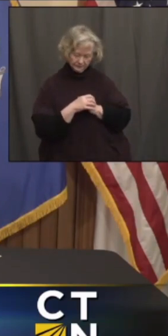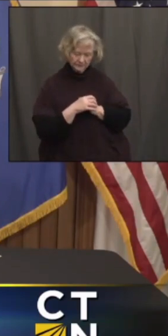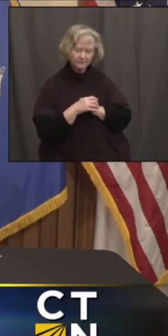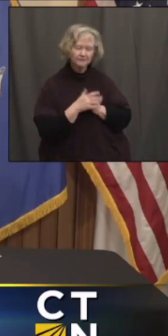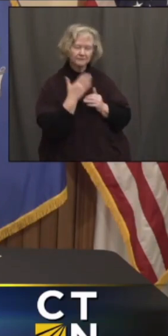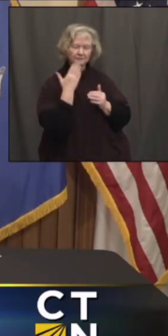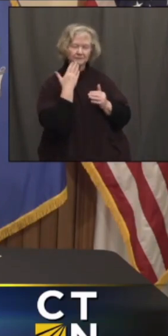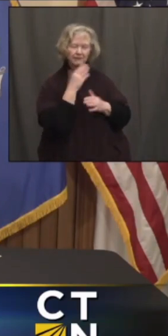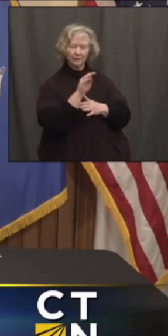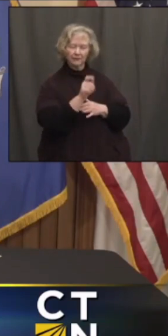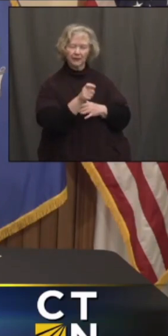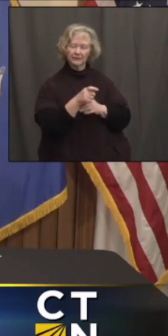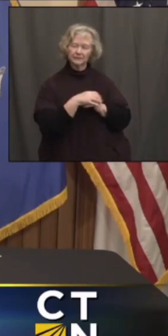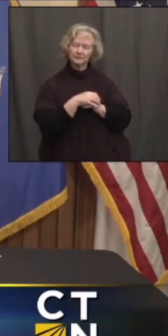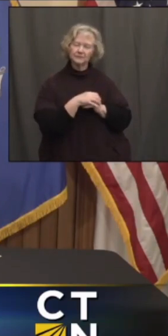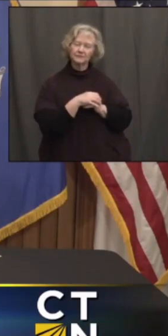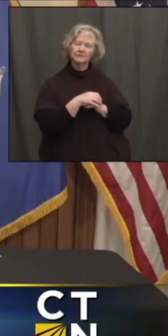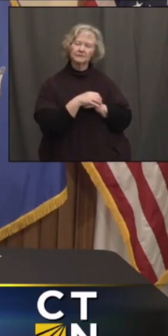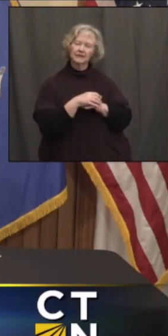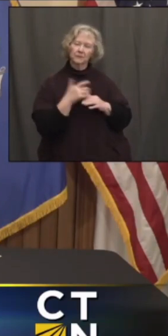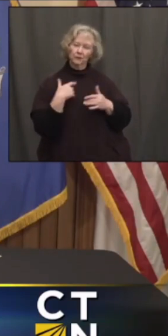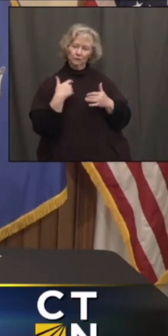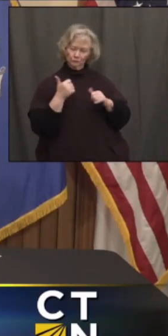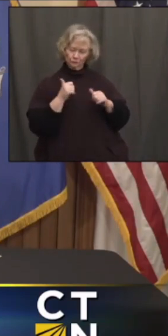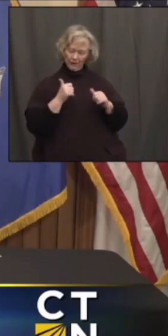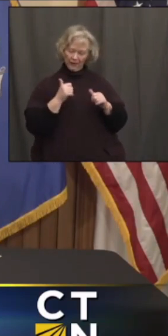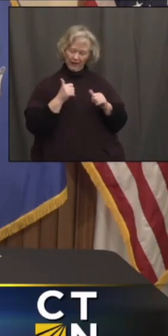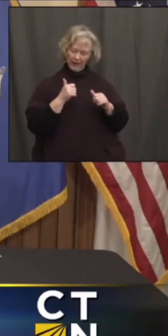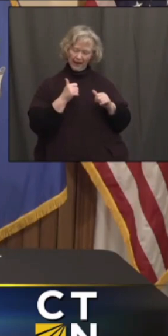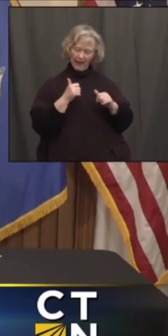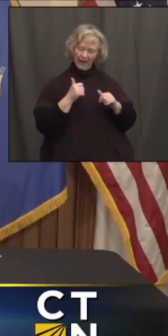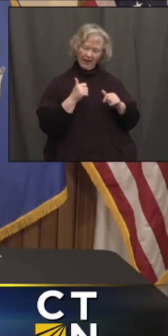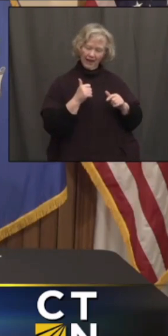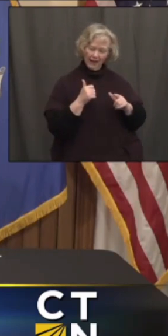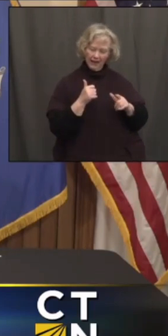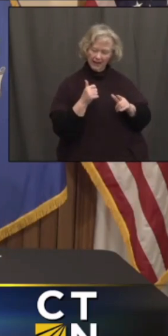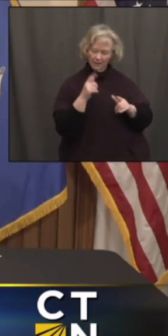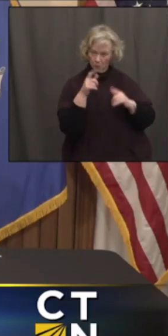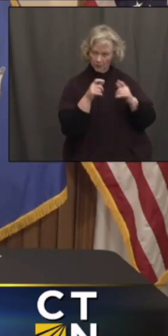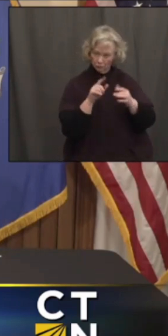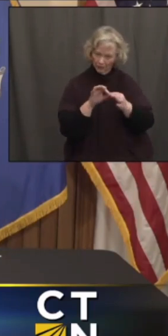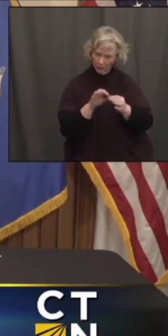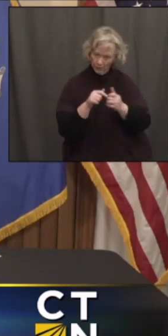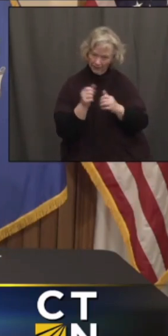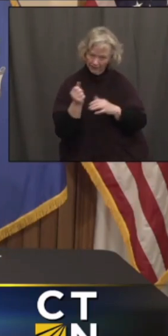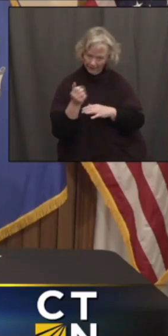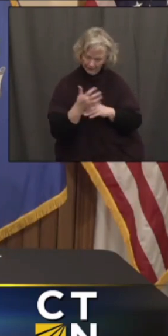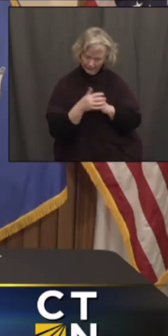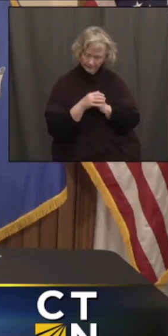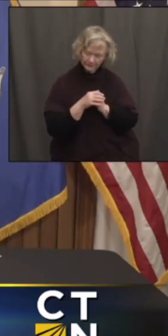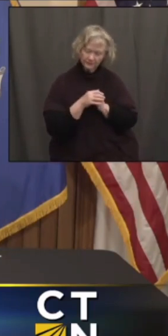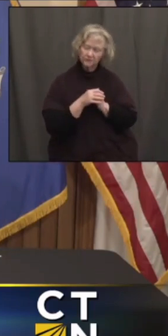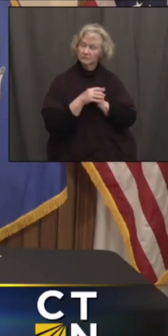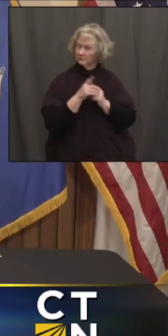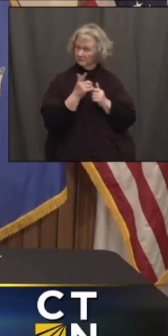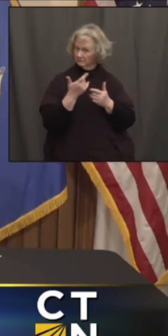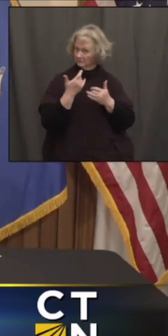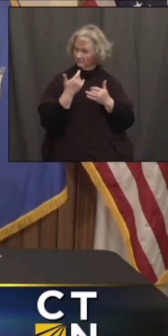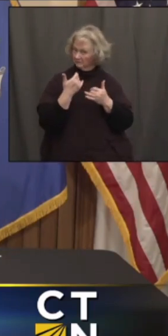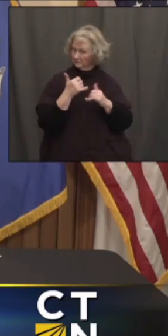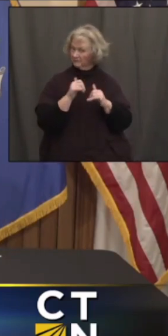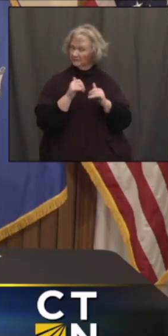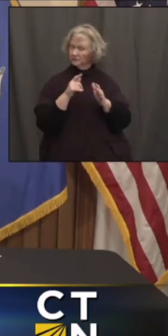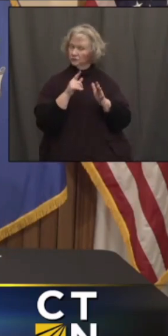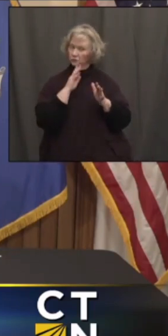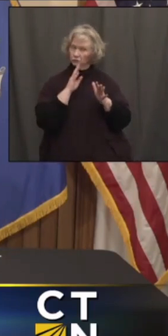Thanks, Max. Let me take another swing at that gambling question. Will you guys be continuing to talk with the Mashituckets